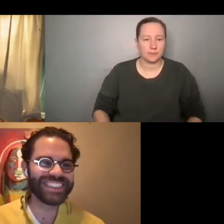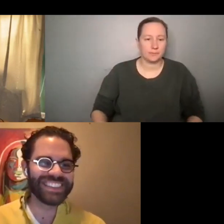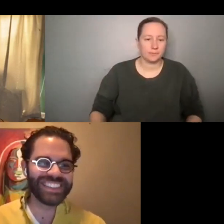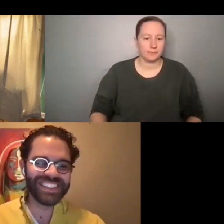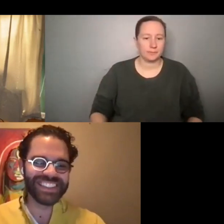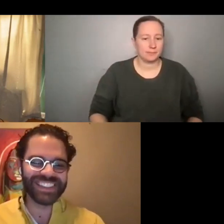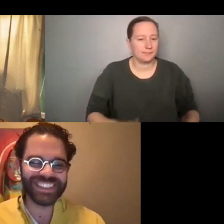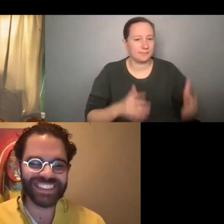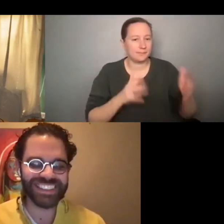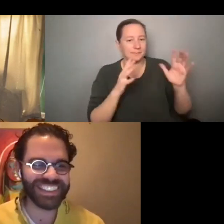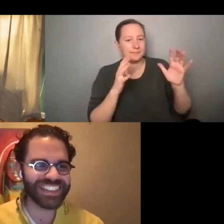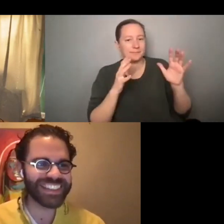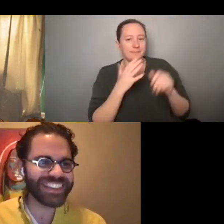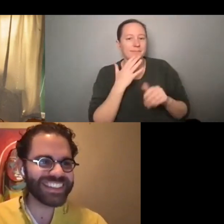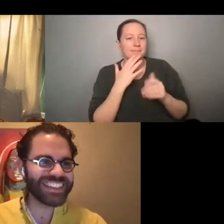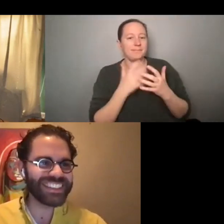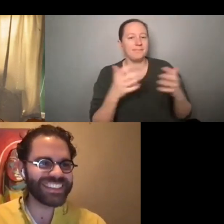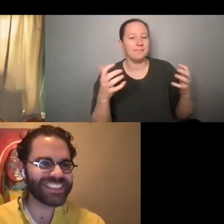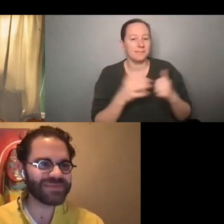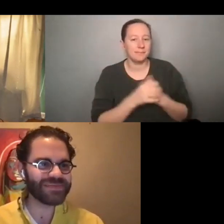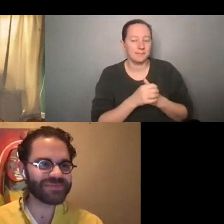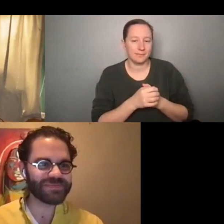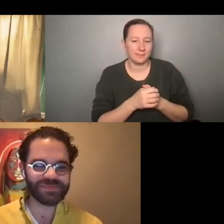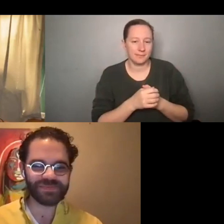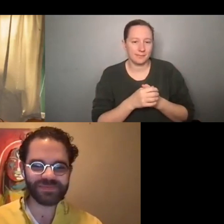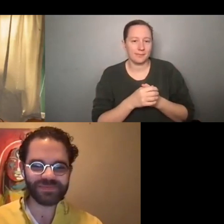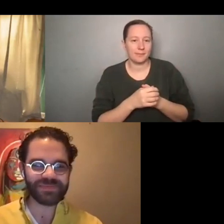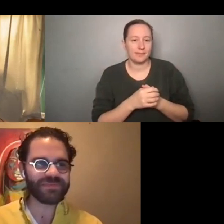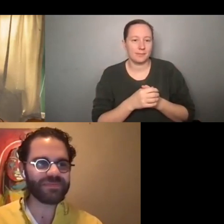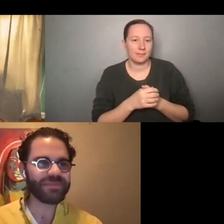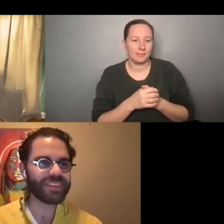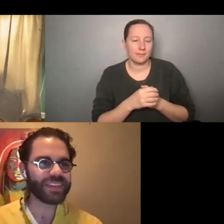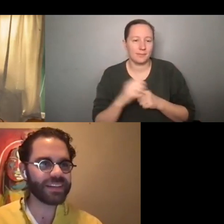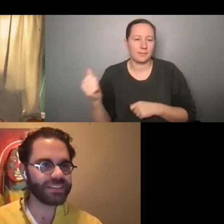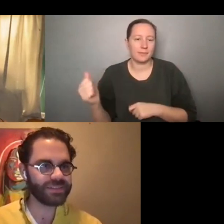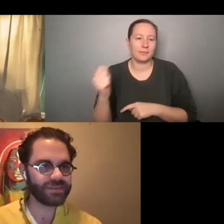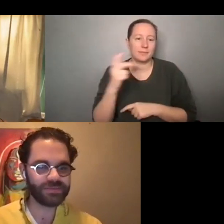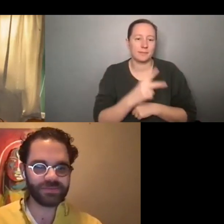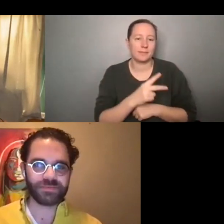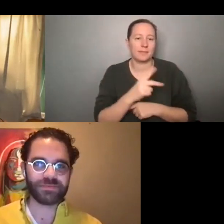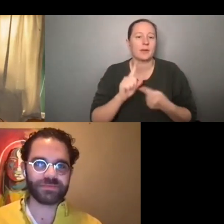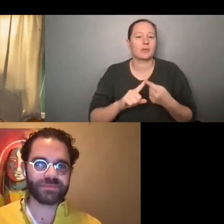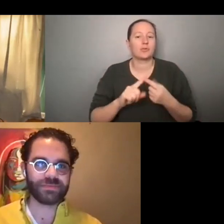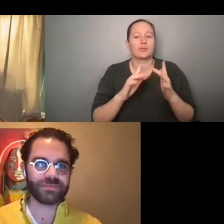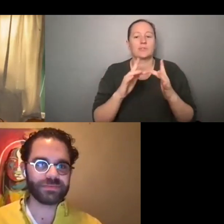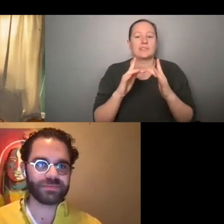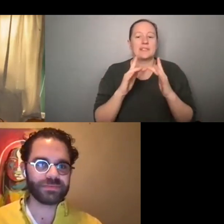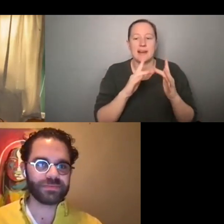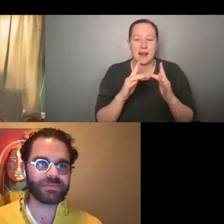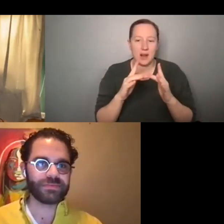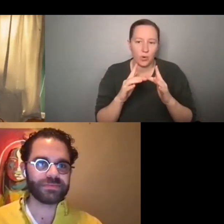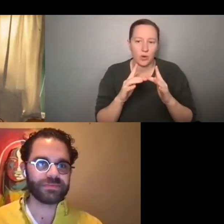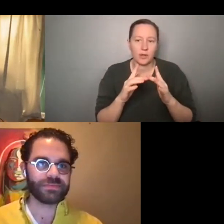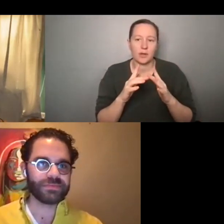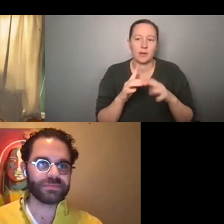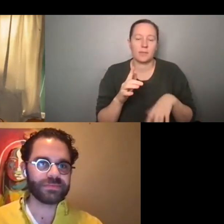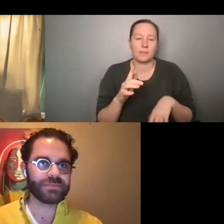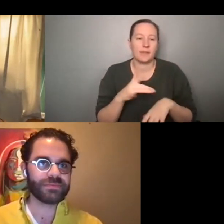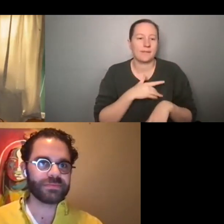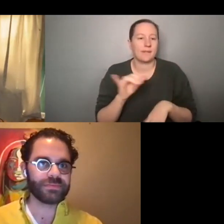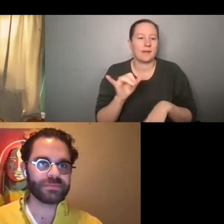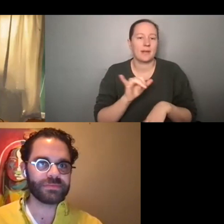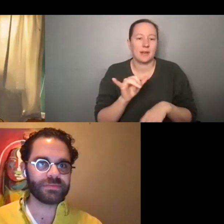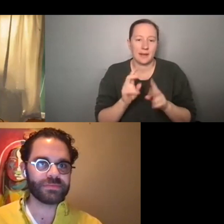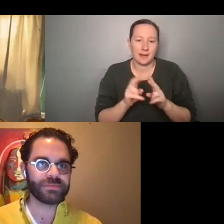Yay. Yes. Thank you so much for sharing that. Let's go back to kind of the idea of networking. networking. It's a, I feel like it's a very